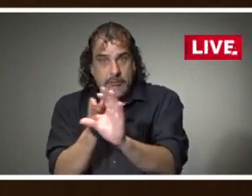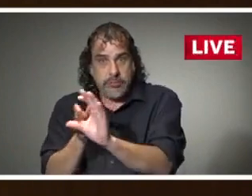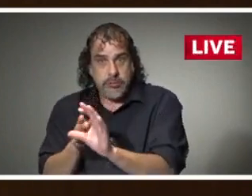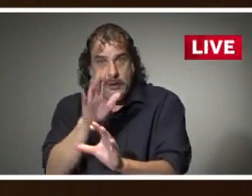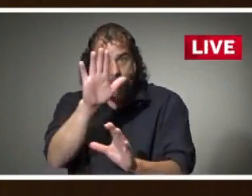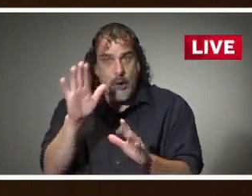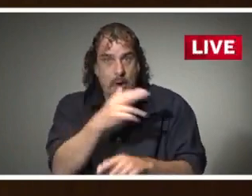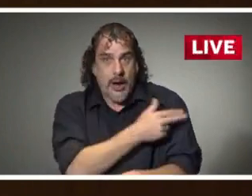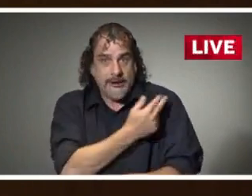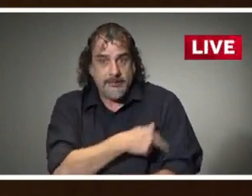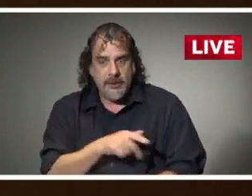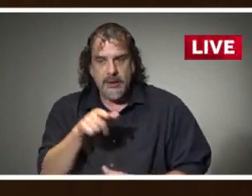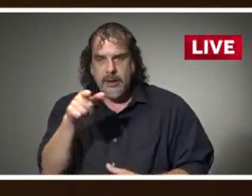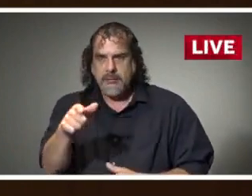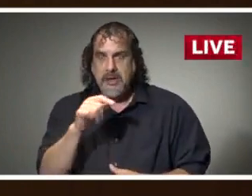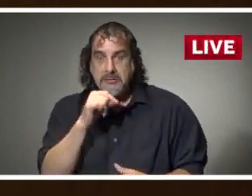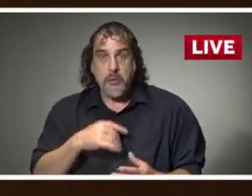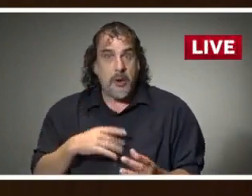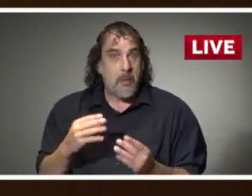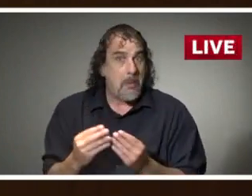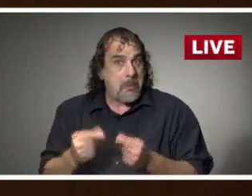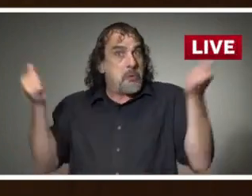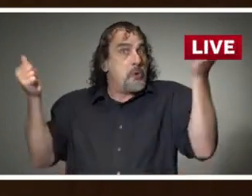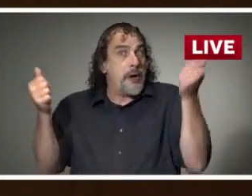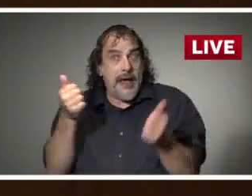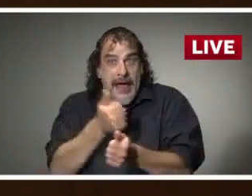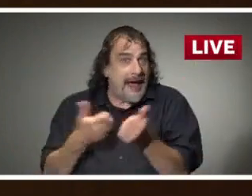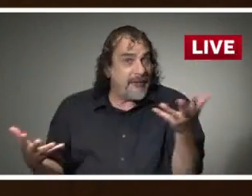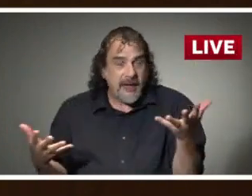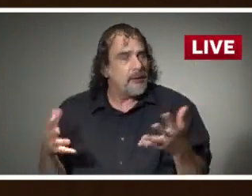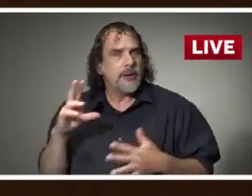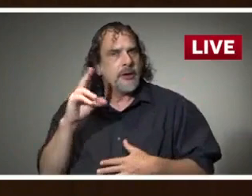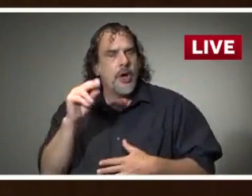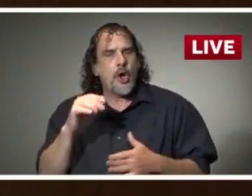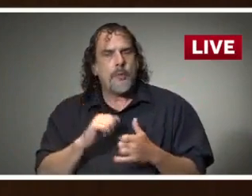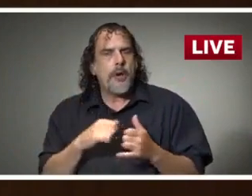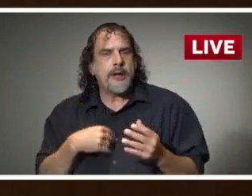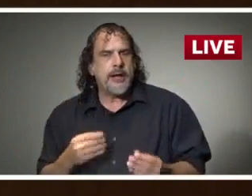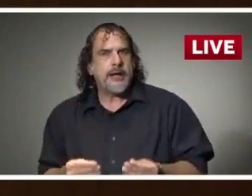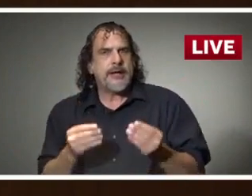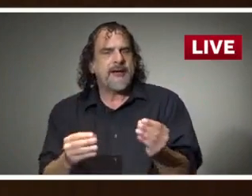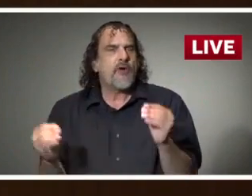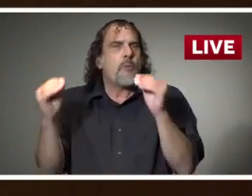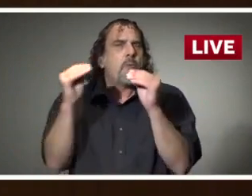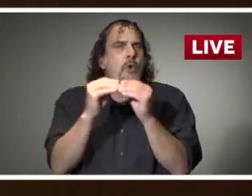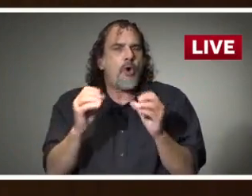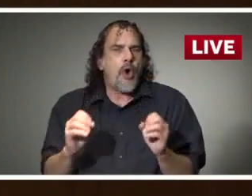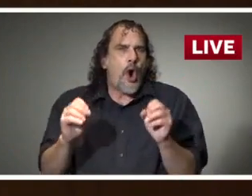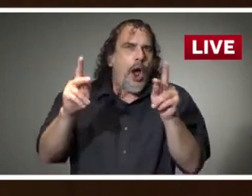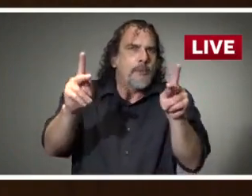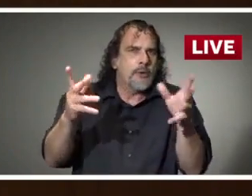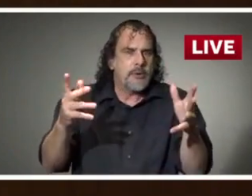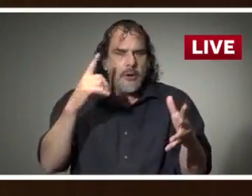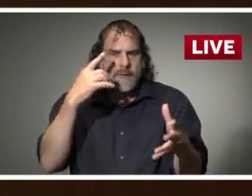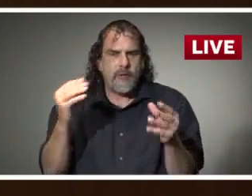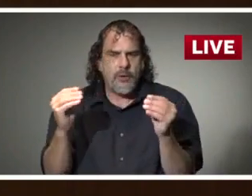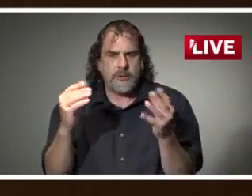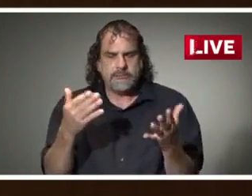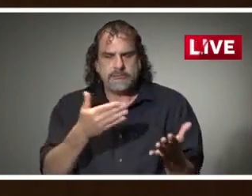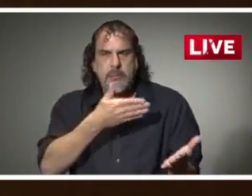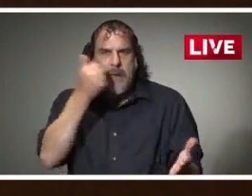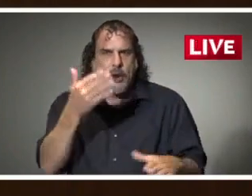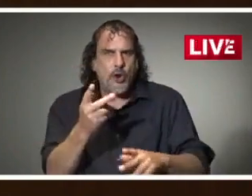This is not a miracle drug, but it does offer a potential opportunity for, you know, additional support